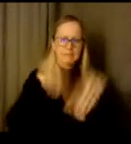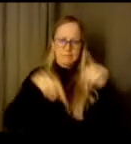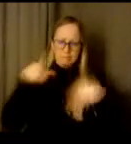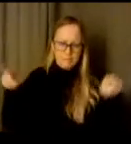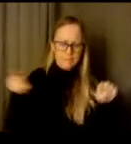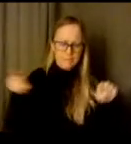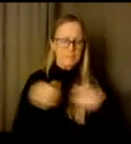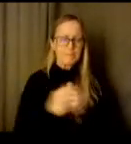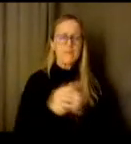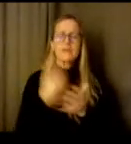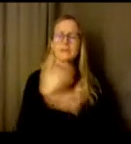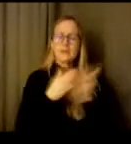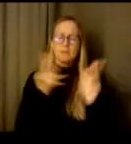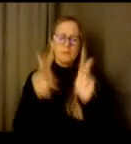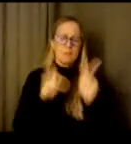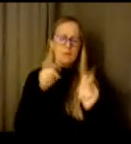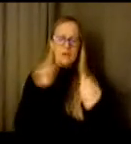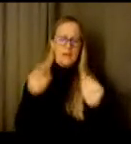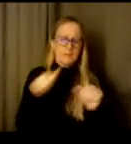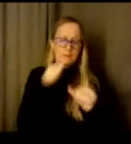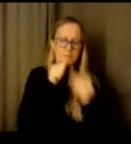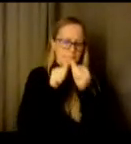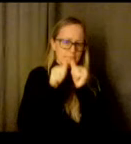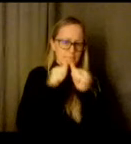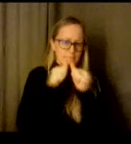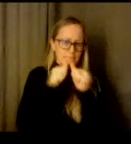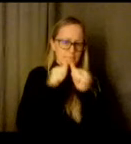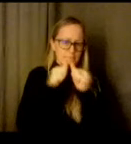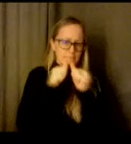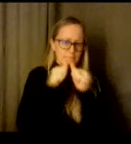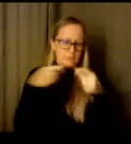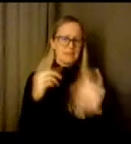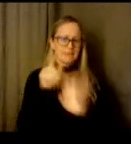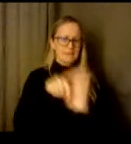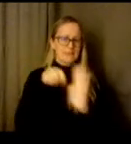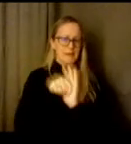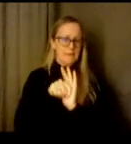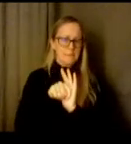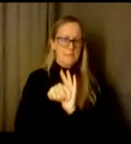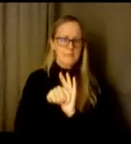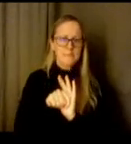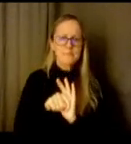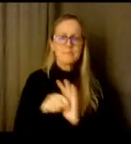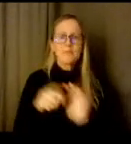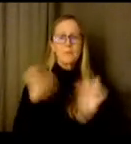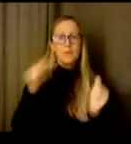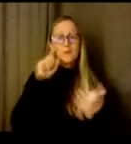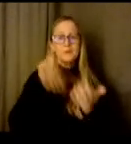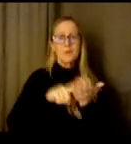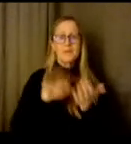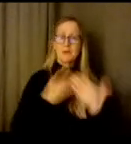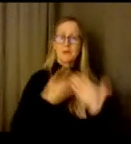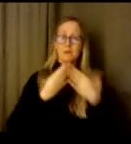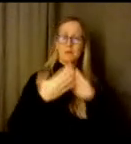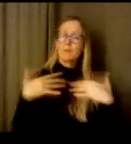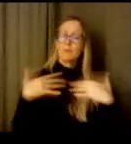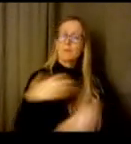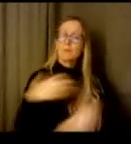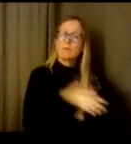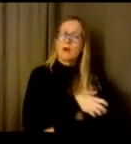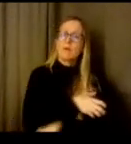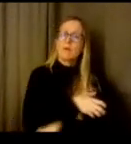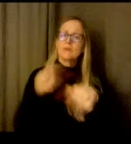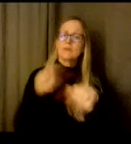Sometimes what we do fail to recognize in the midst of struggle is how resilient and powerful our community is and our ability to overcome